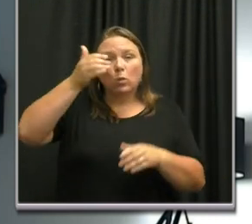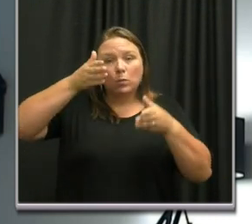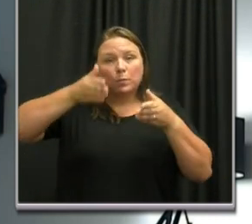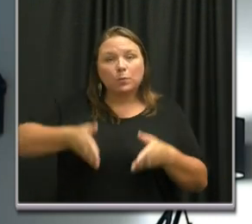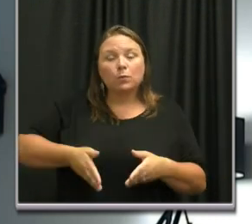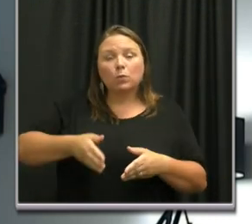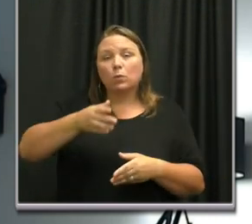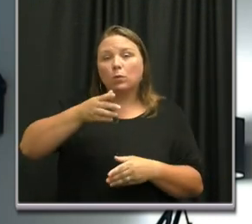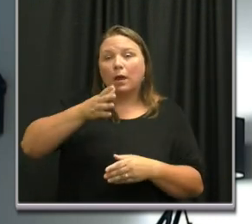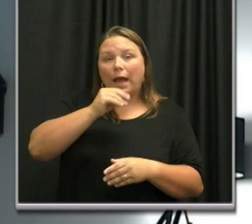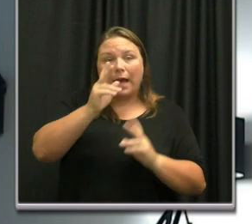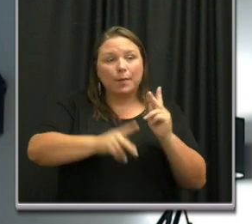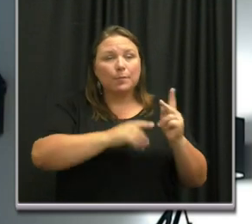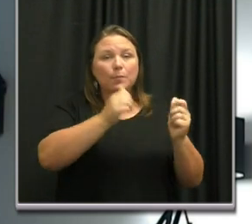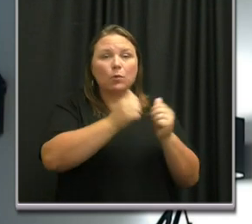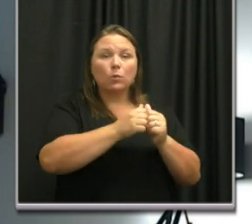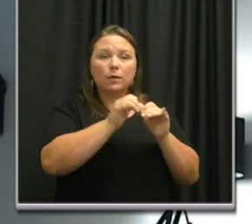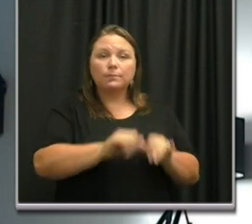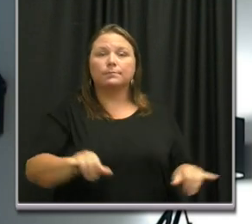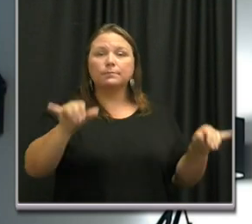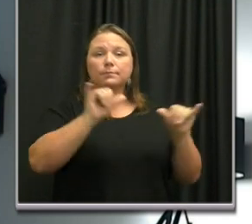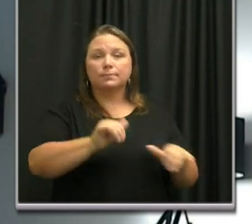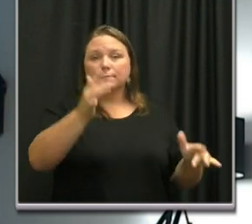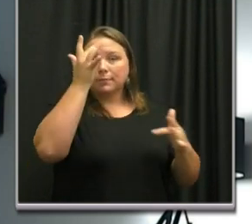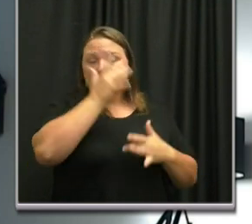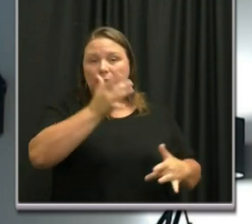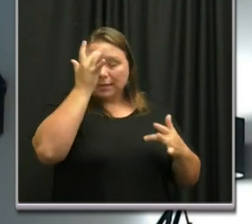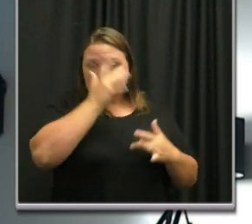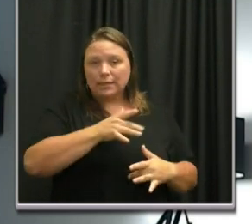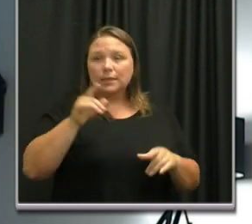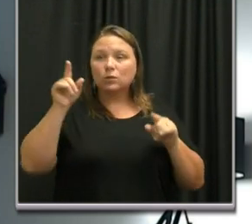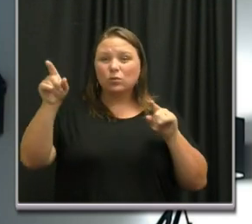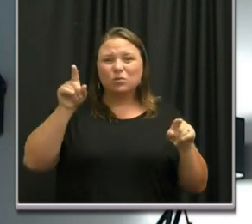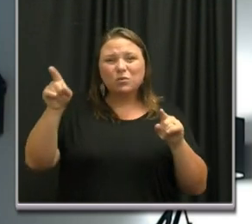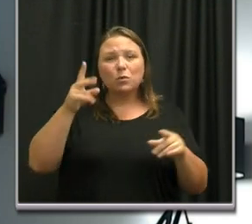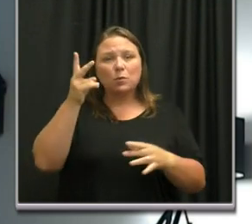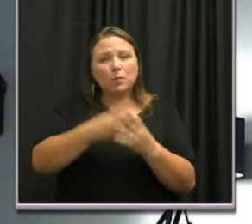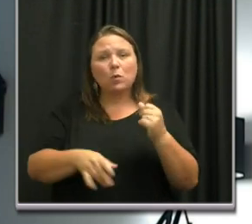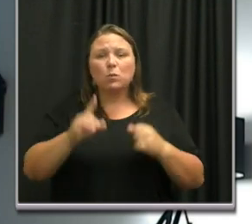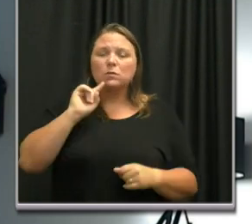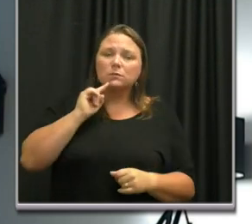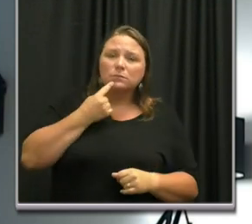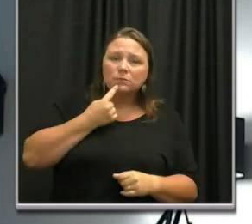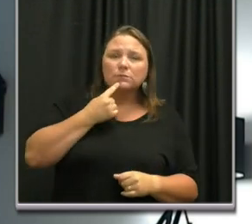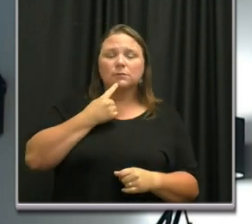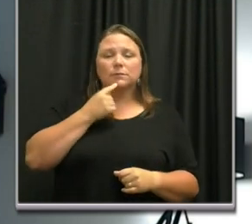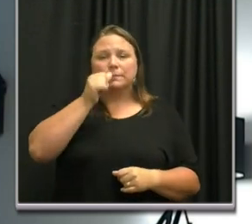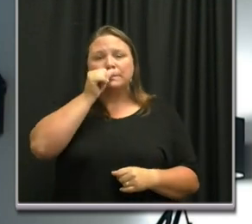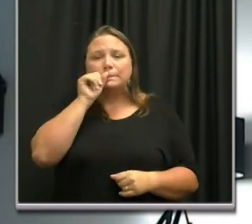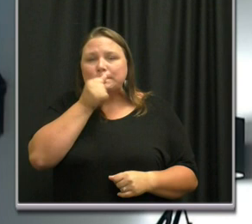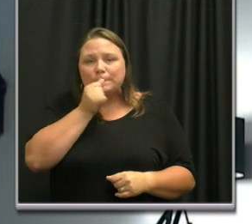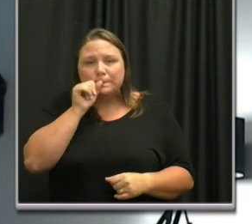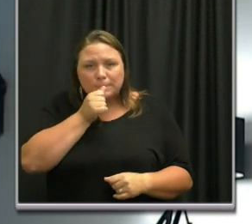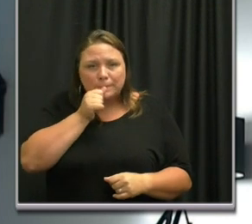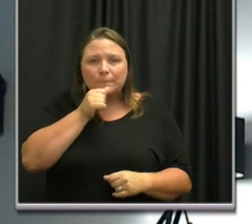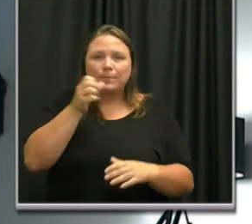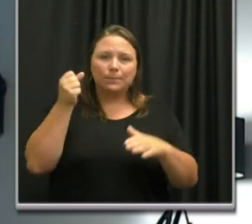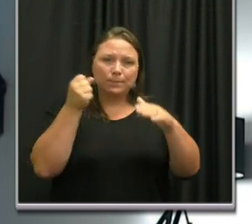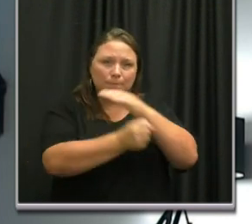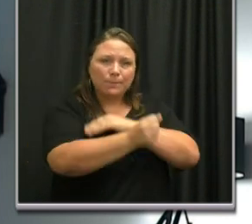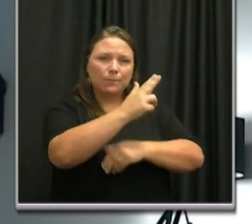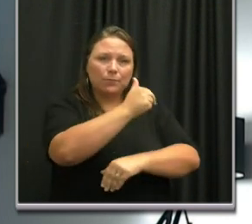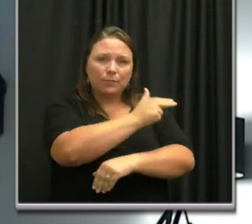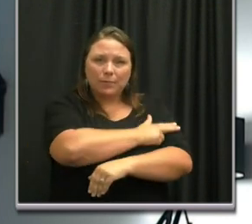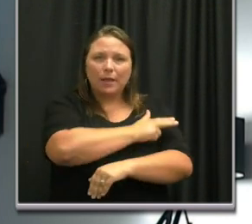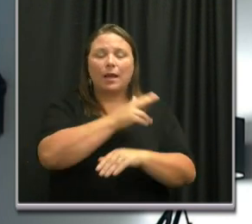and those with chronic illnesses, the very persons who will suffer severe disease, need hospitalization,